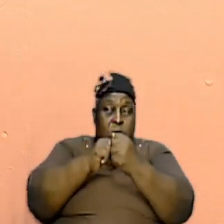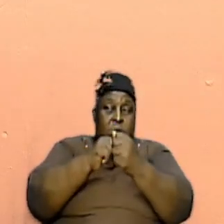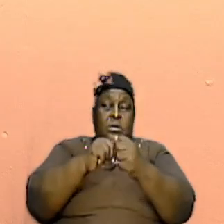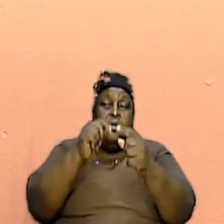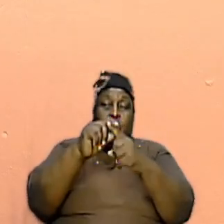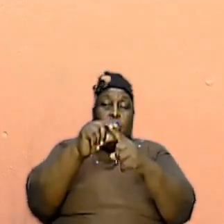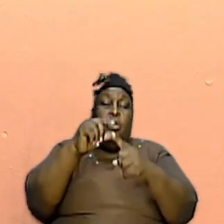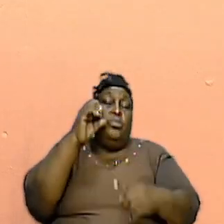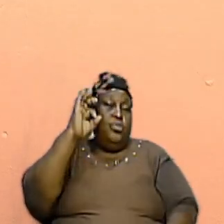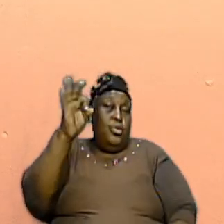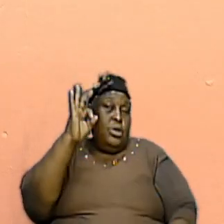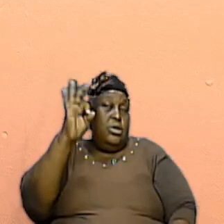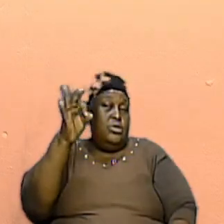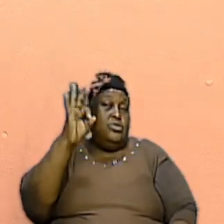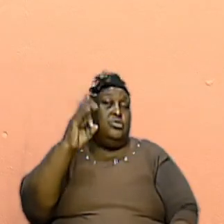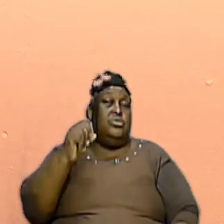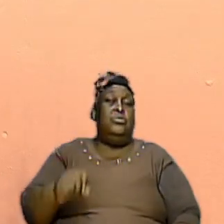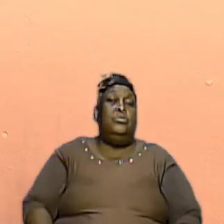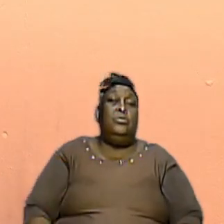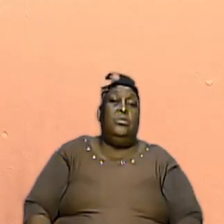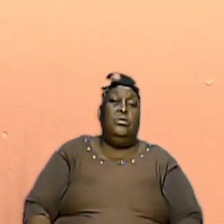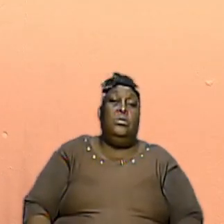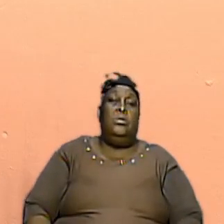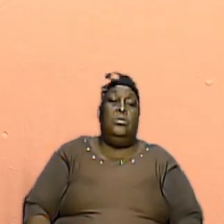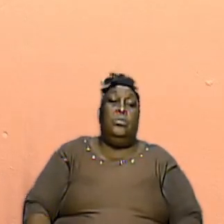preached and were preached and then boom